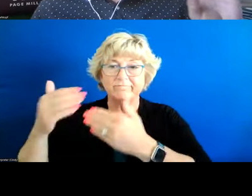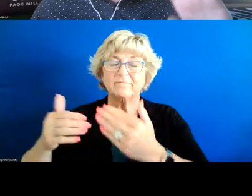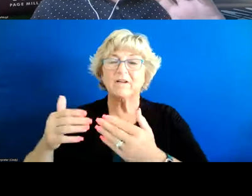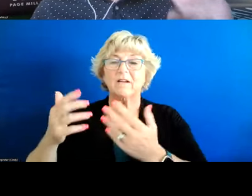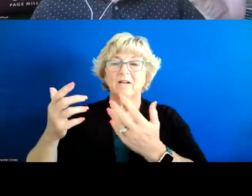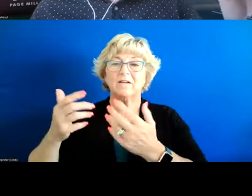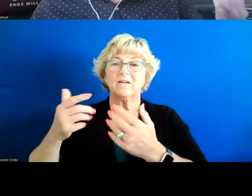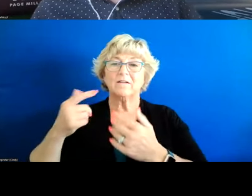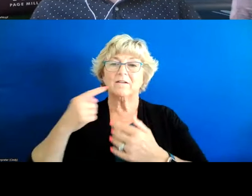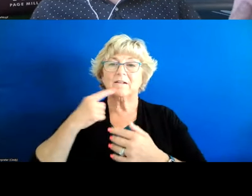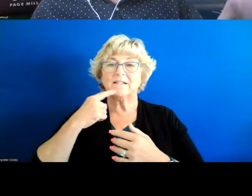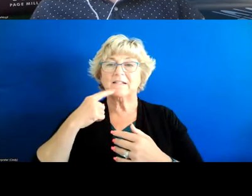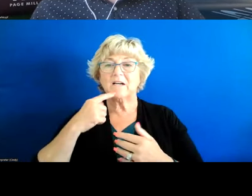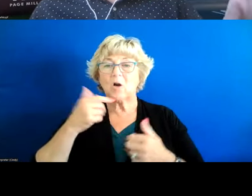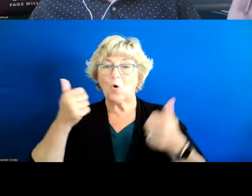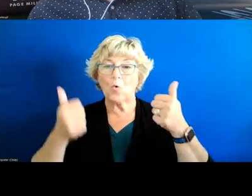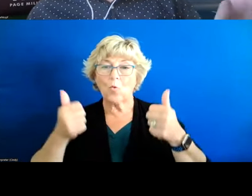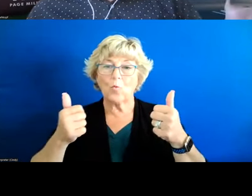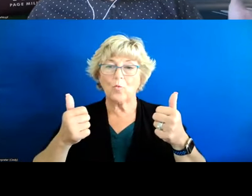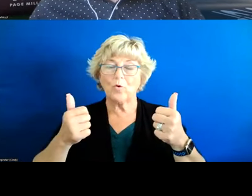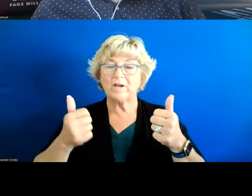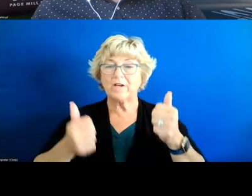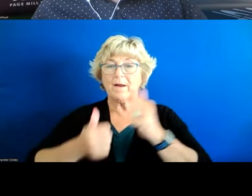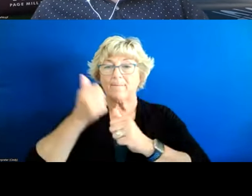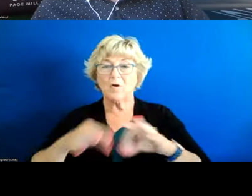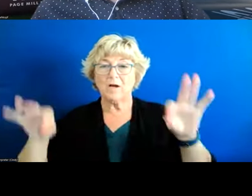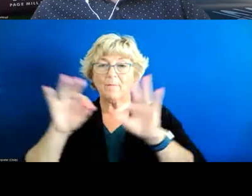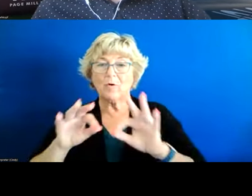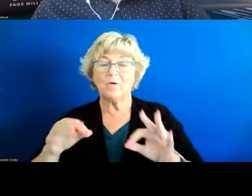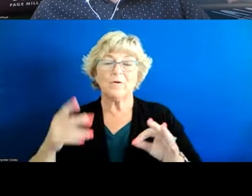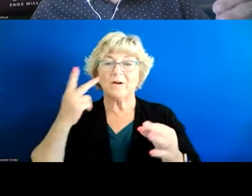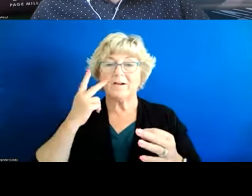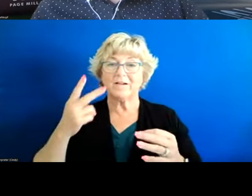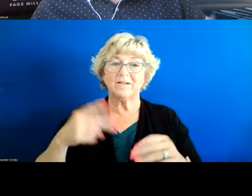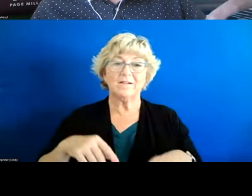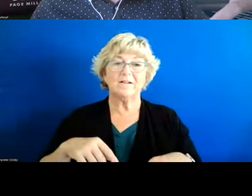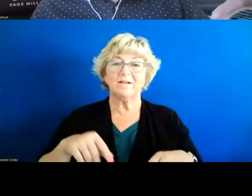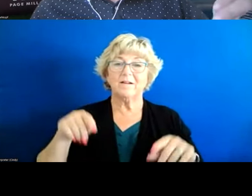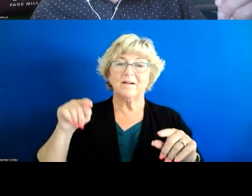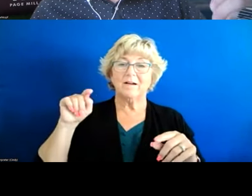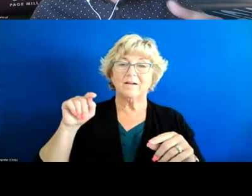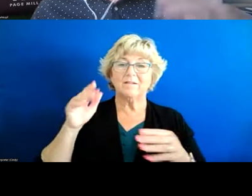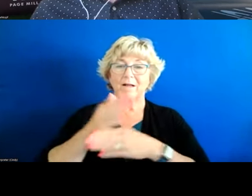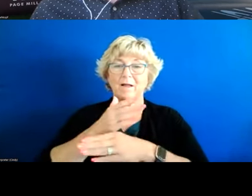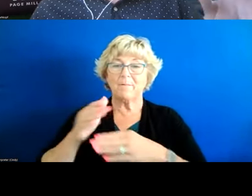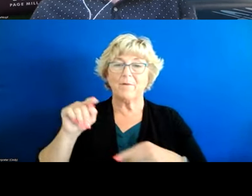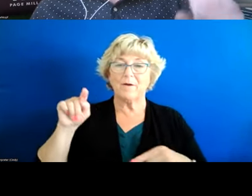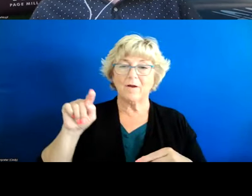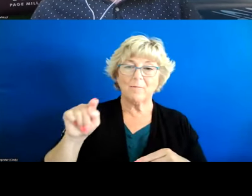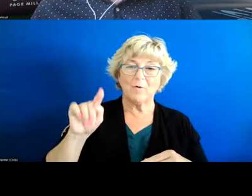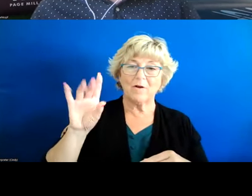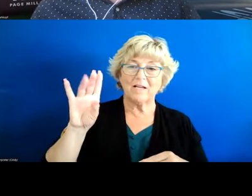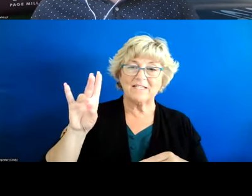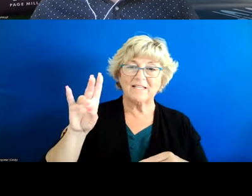group to saying you know which were the most important you know as you see here they're kind of between 0.17 and 0.25